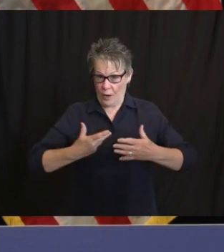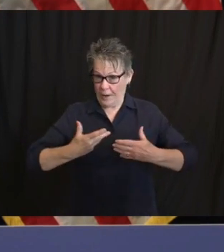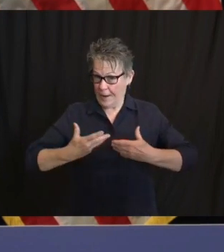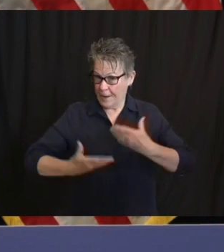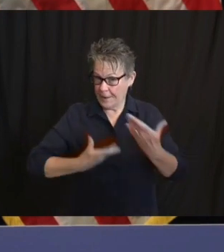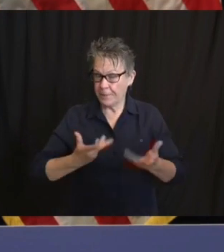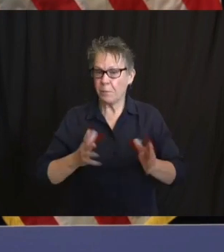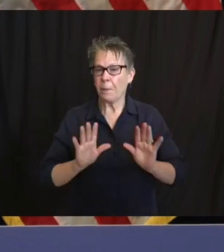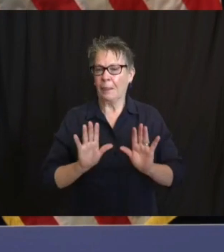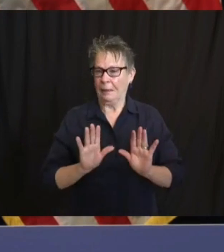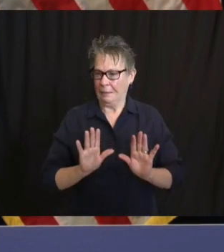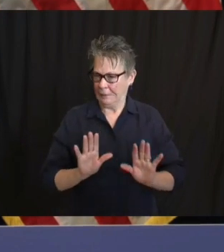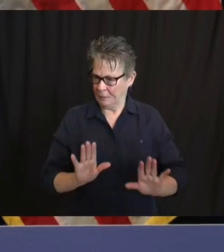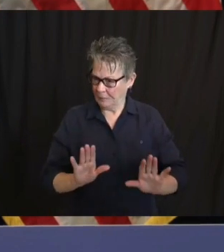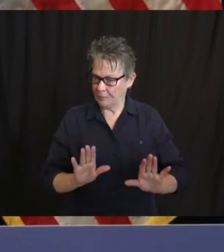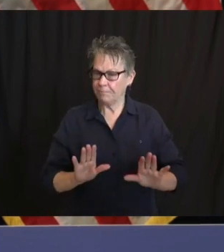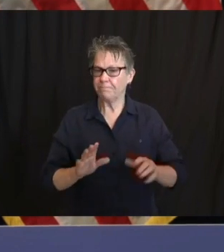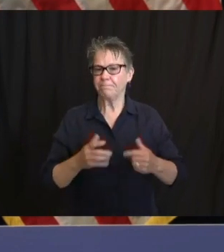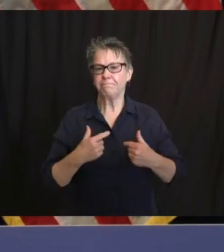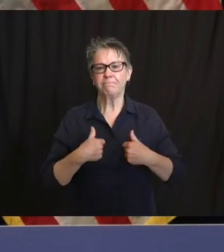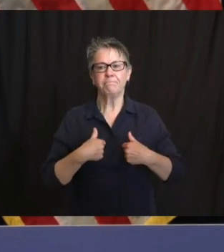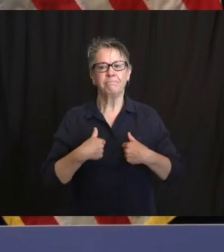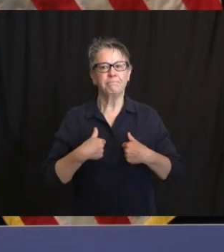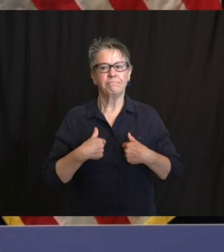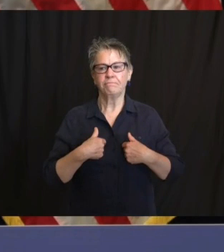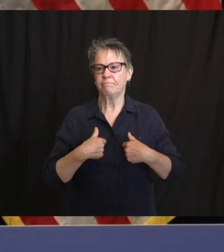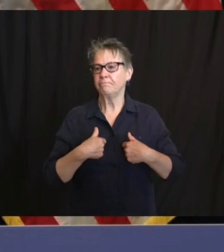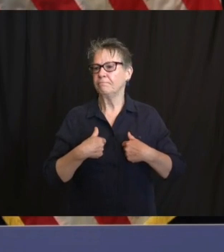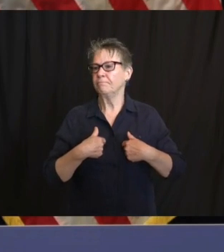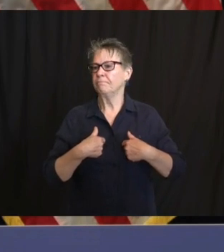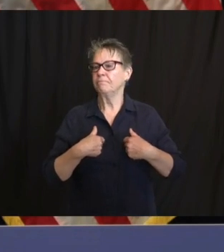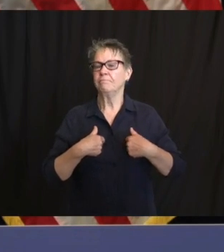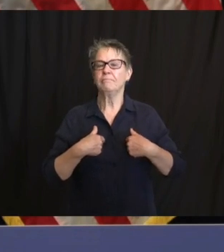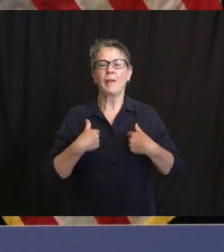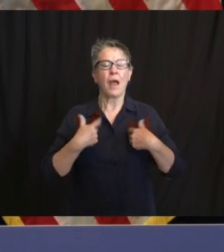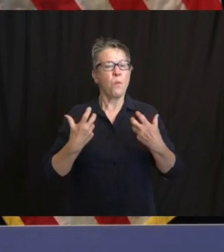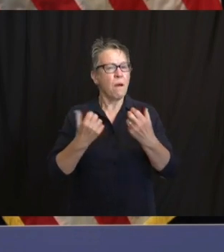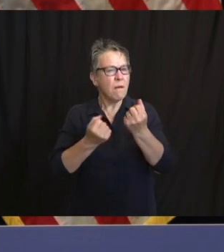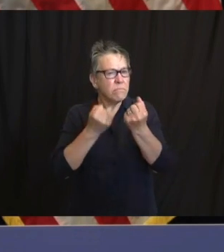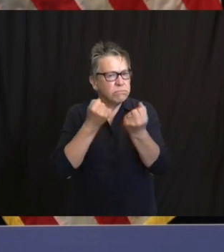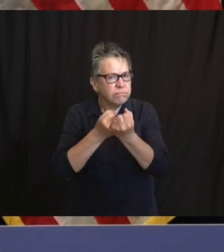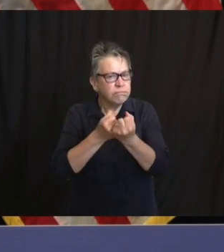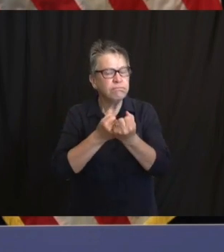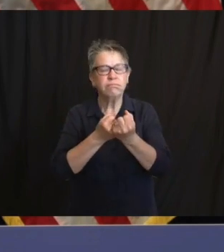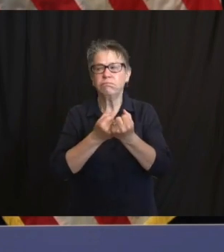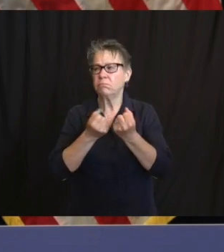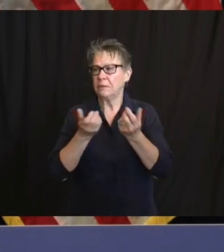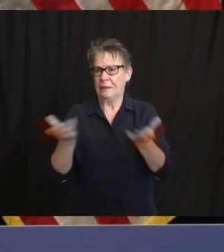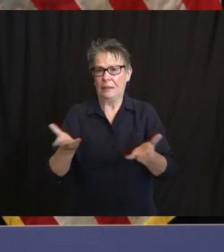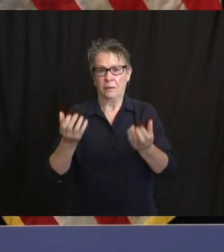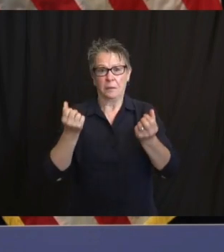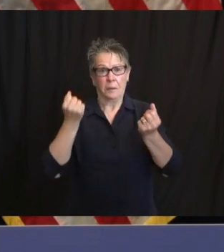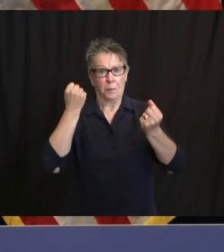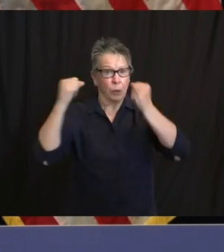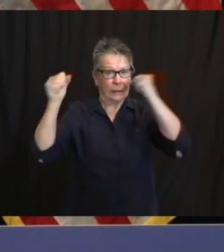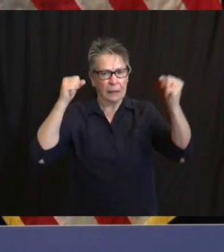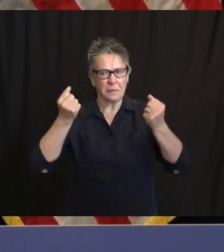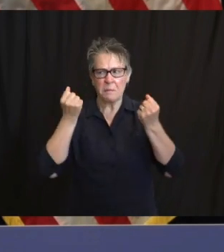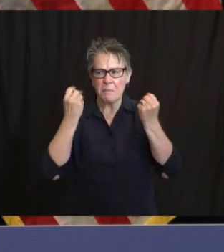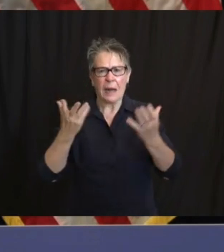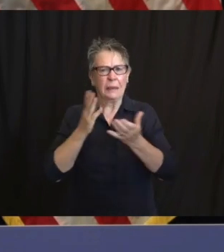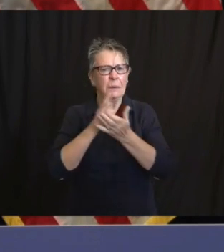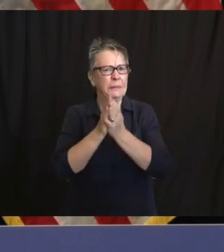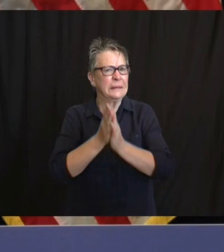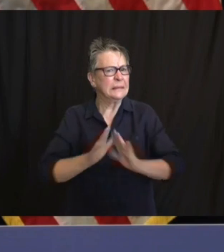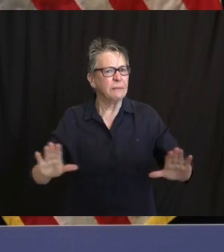and moving protests which took place across our nation and especially our state this weekend, drawing attention to